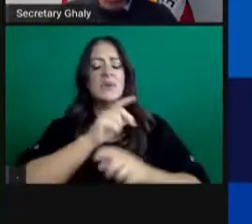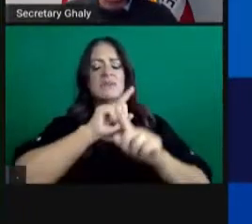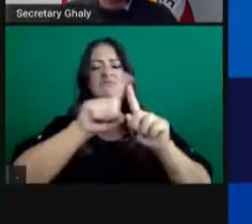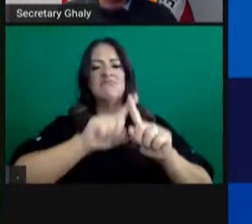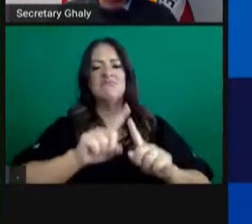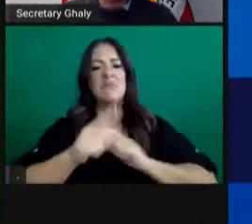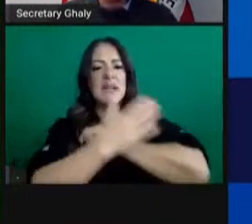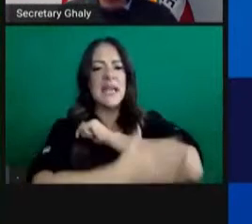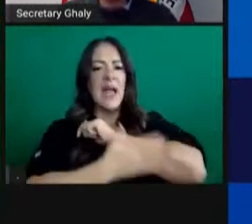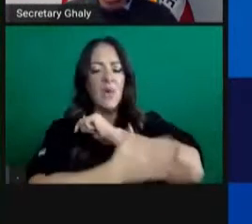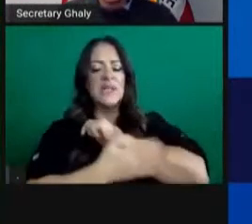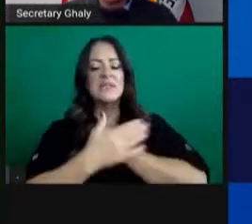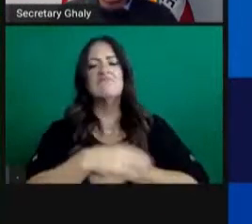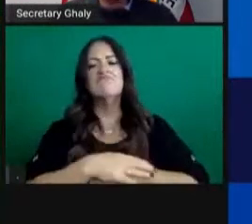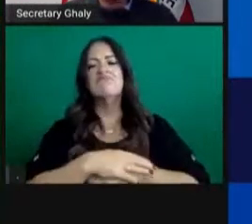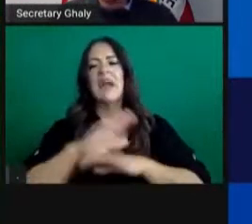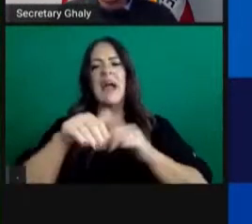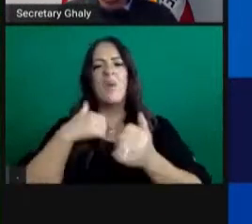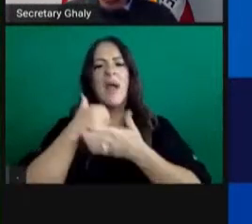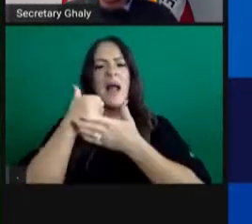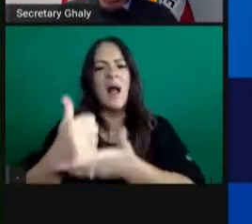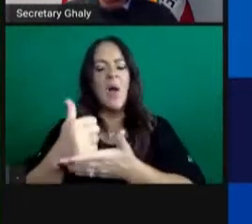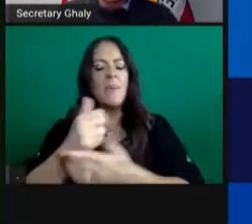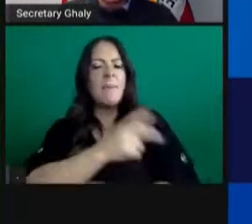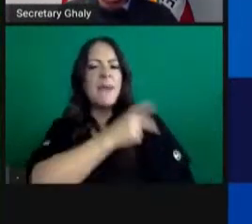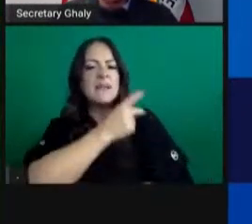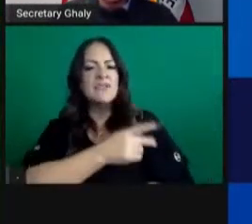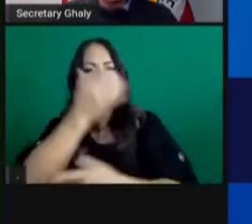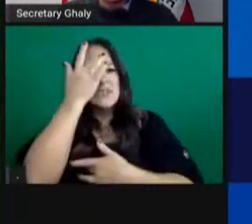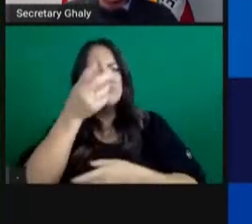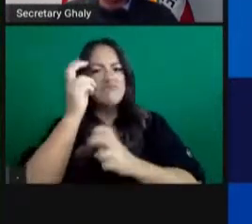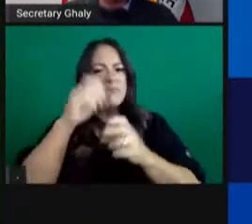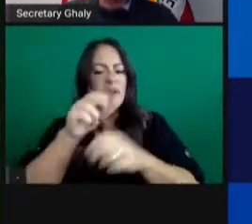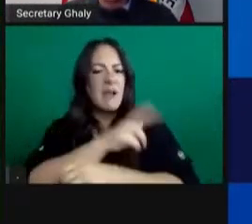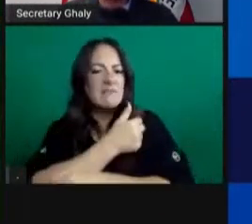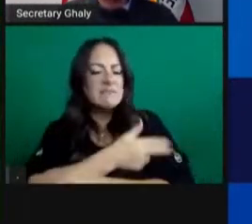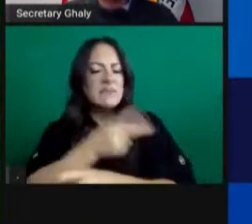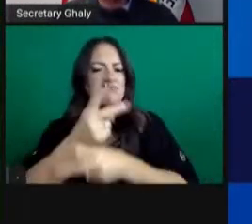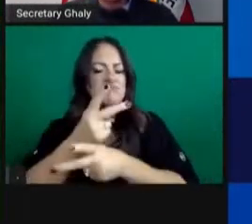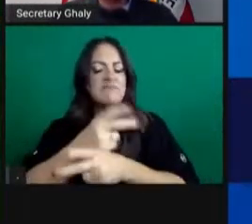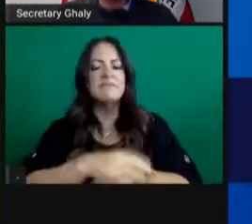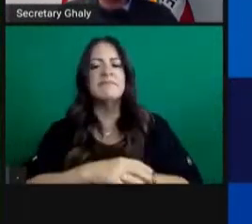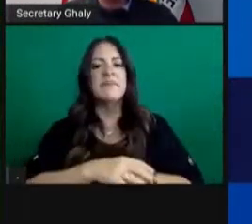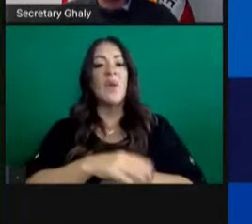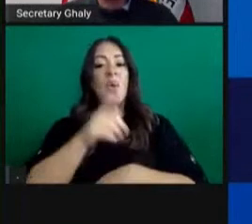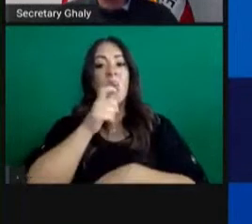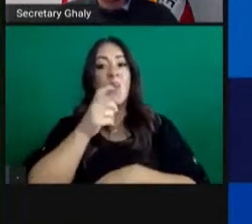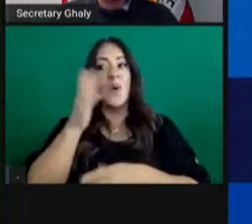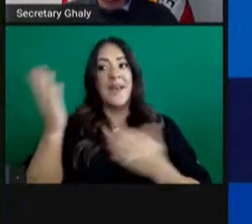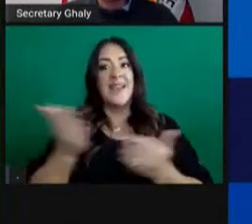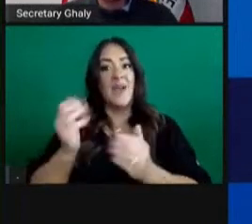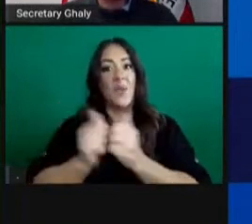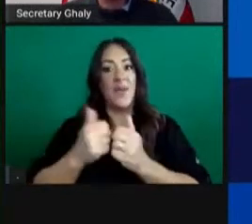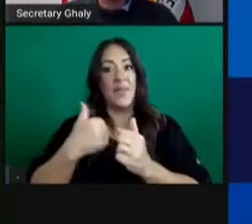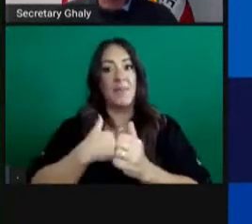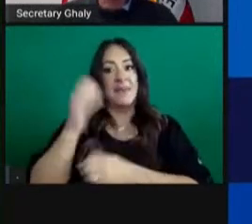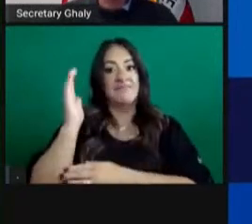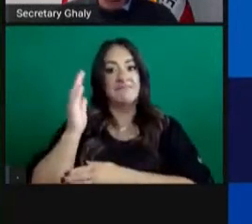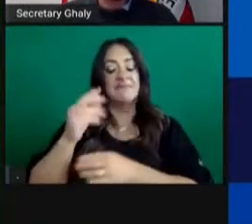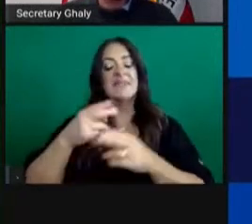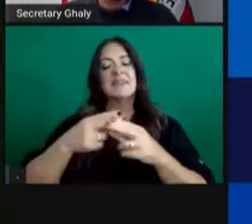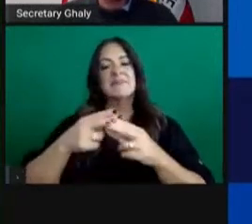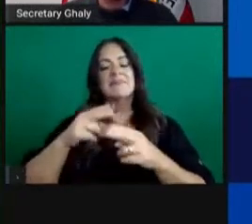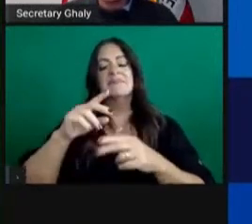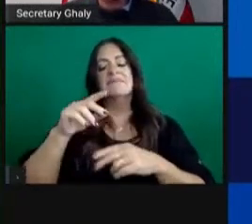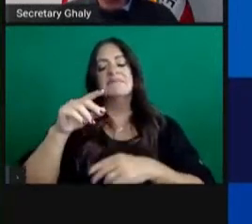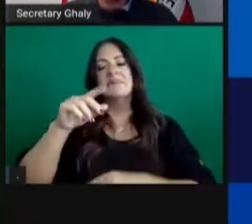we can to support patient care. I'll be joined by Director of the Department of Aging, Kim